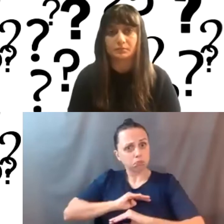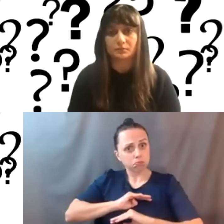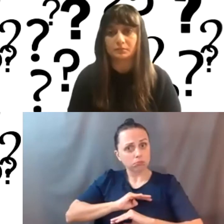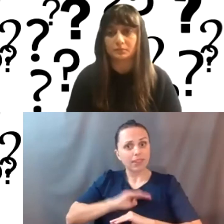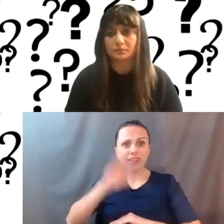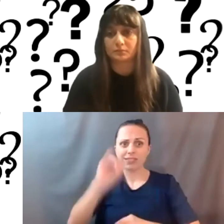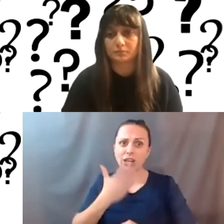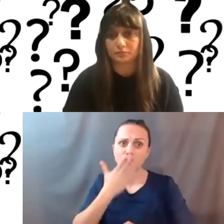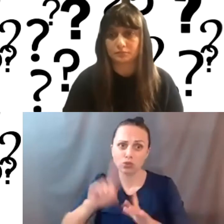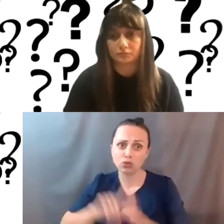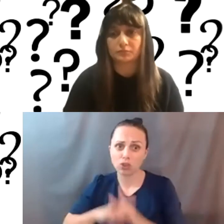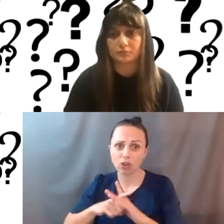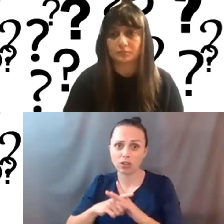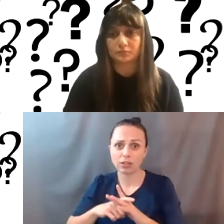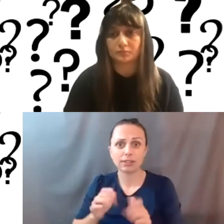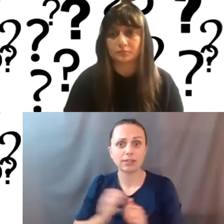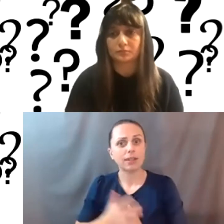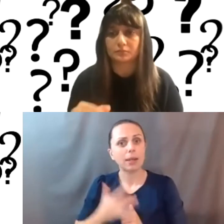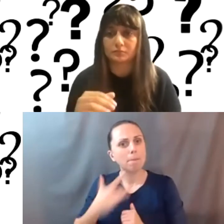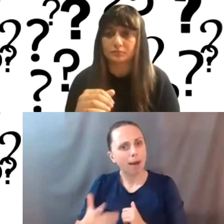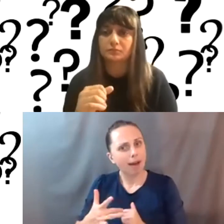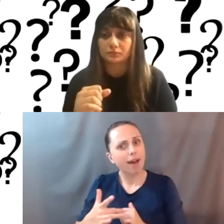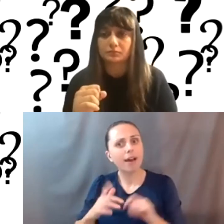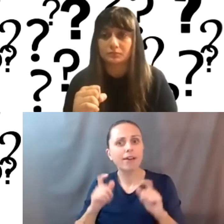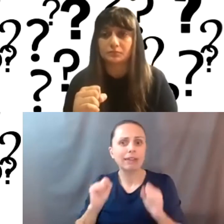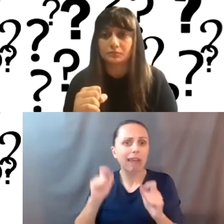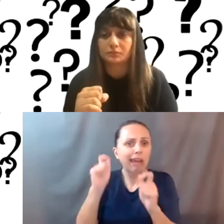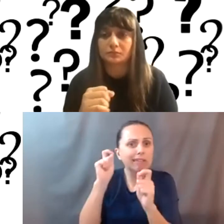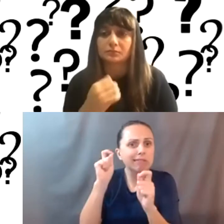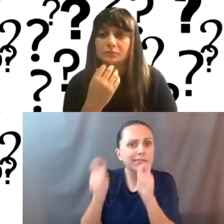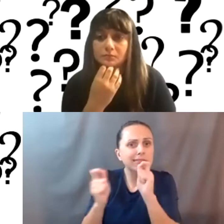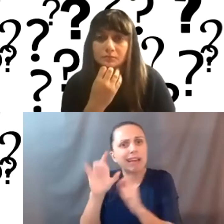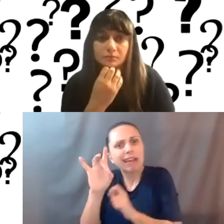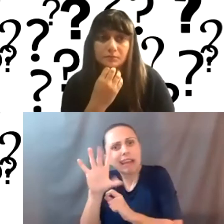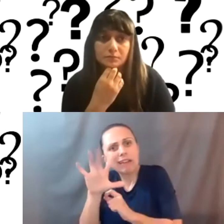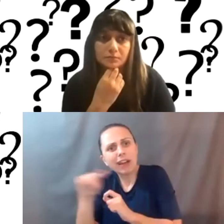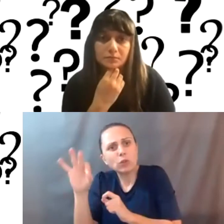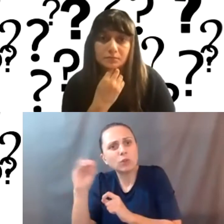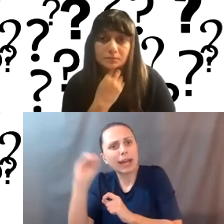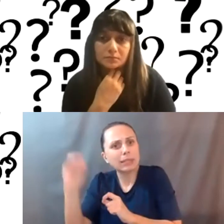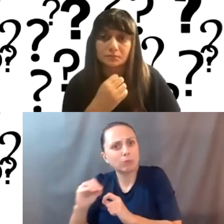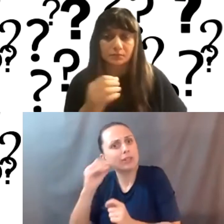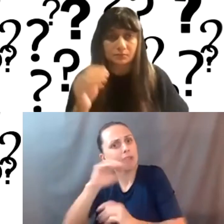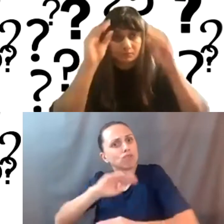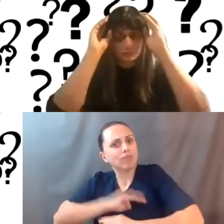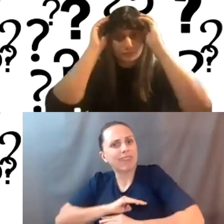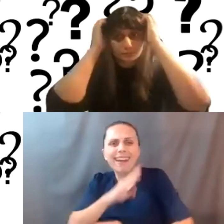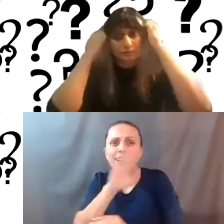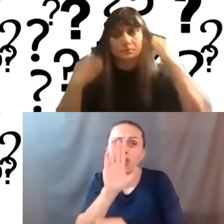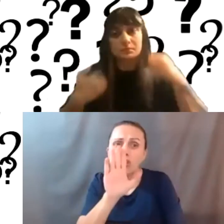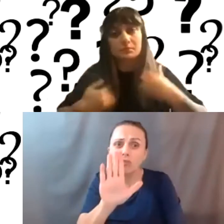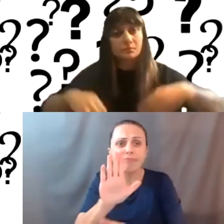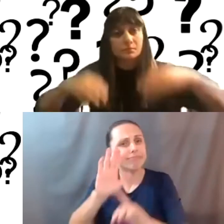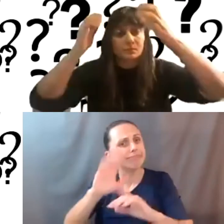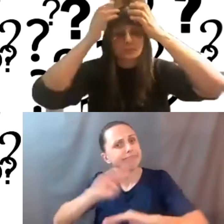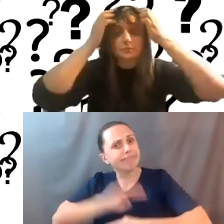that's a great place to start. Usually you can kind of close the gap to maybe being 85, 90% of what you want. You'll never get a hundred percent.